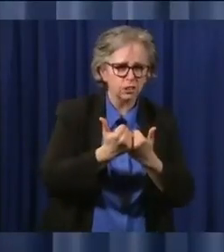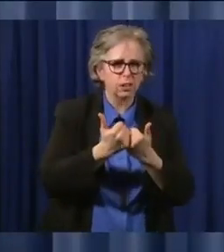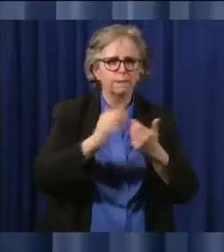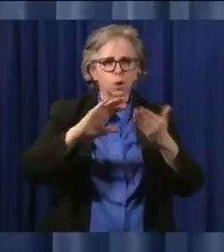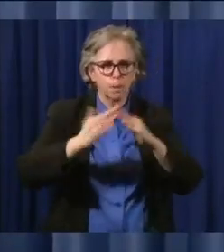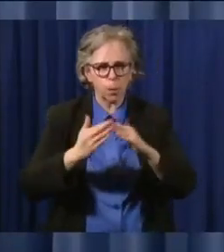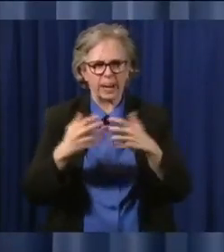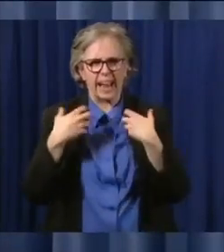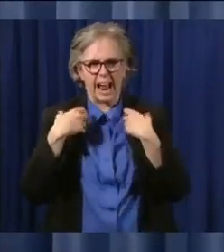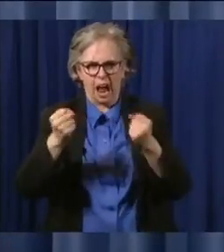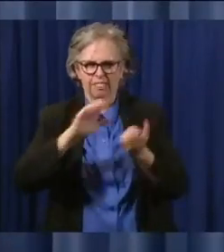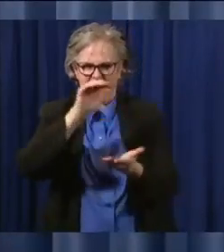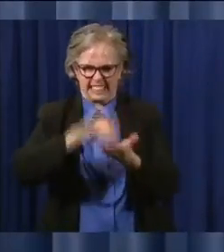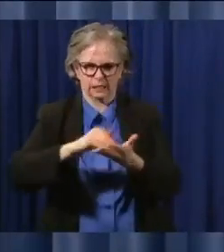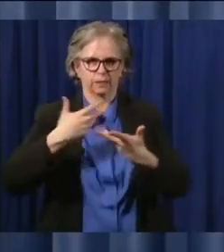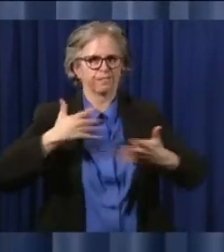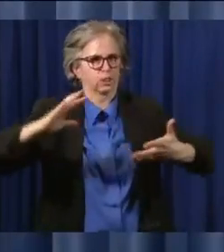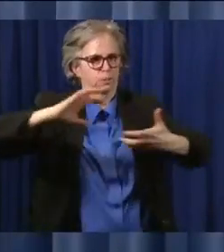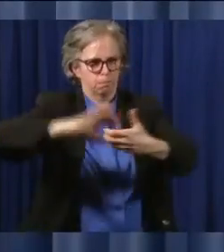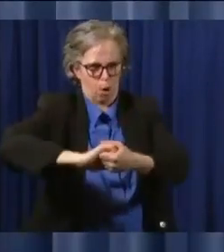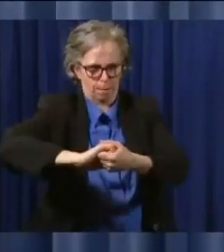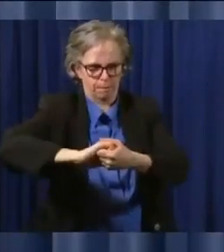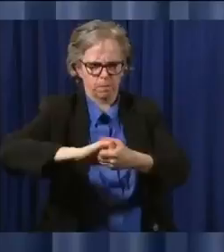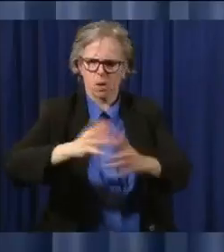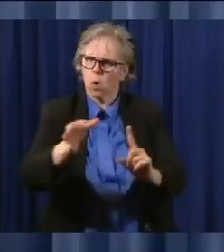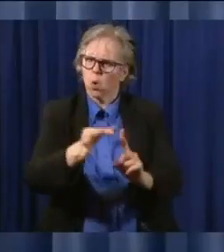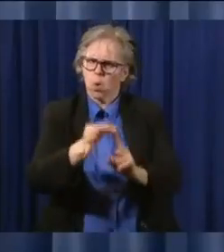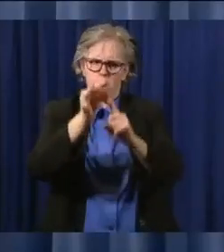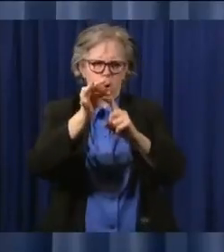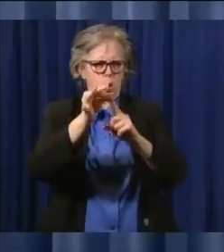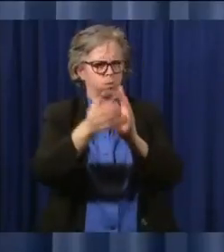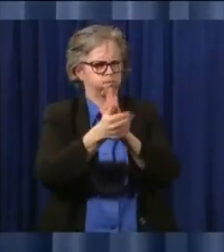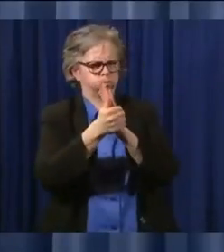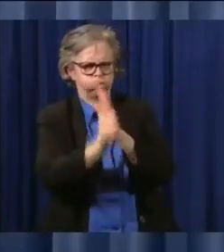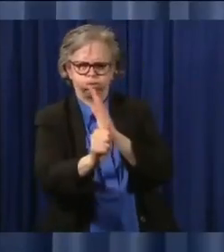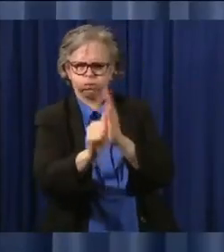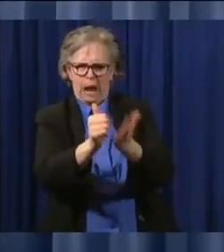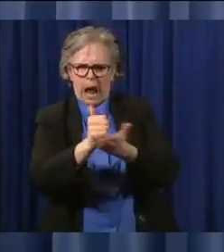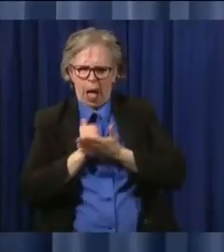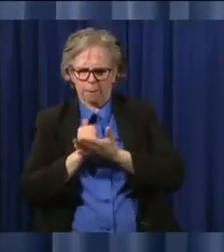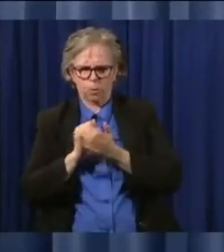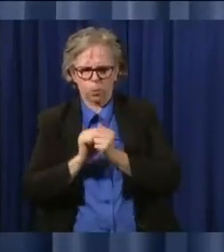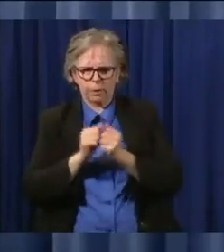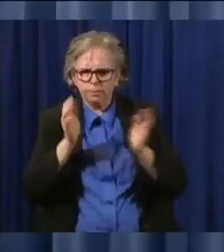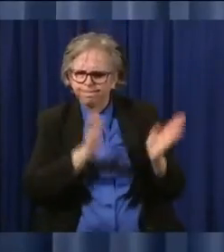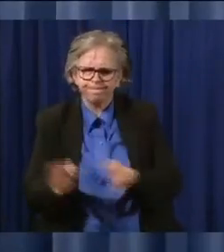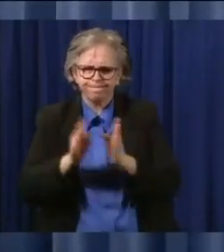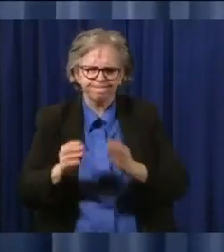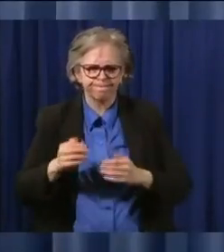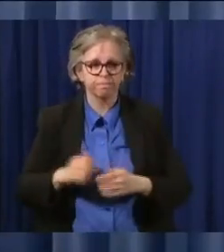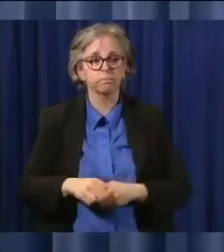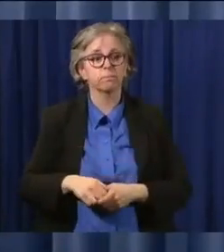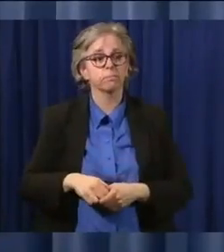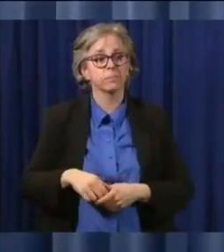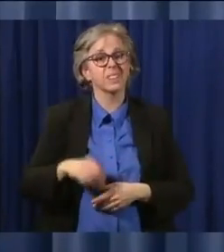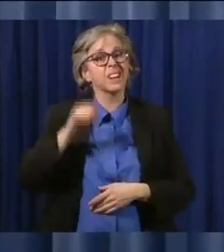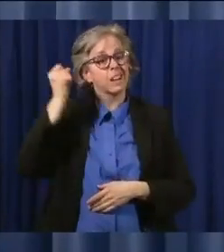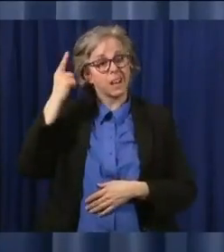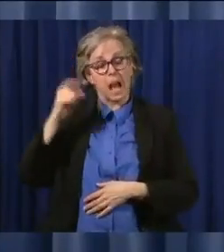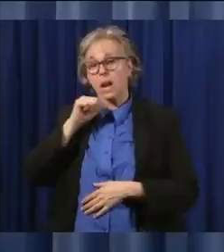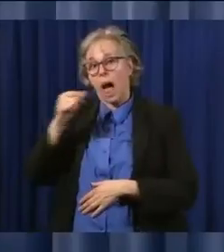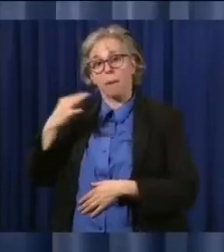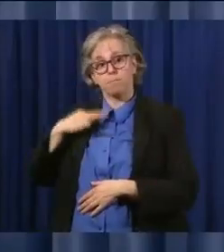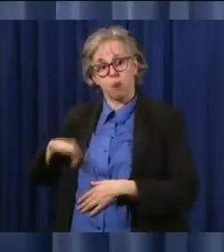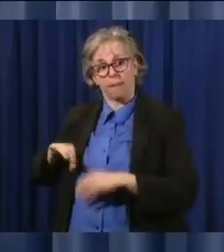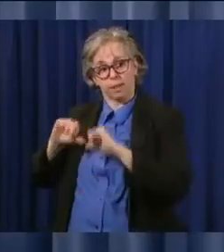They are uniquely qualified to help in this effort. The nonprofit association represents Ohio's federally